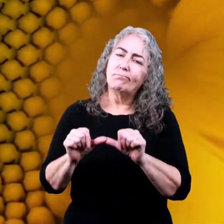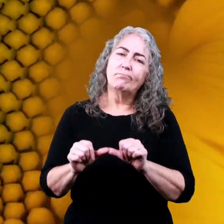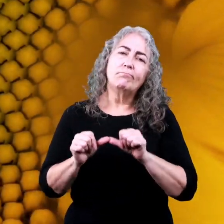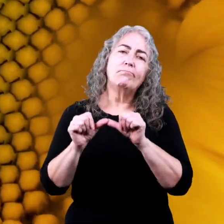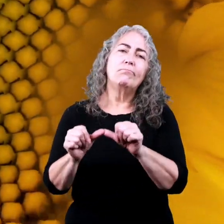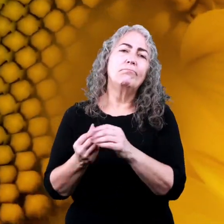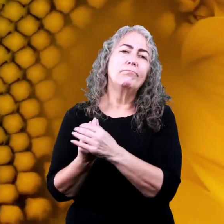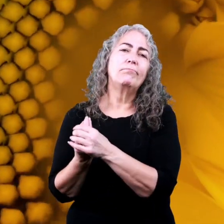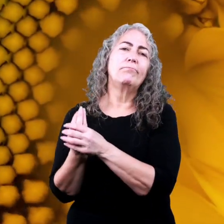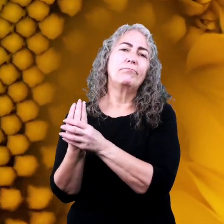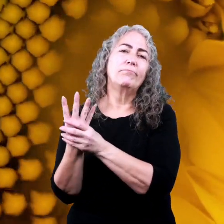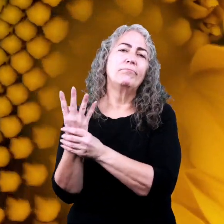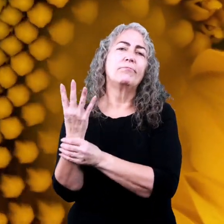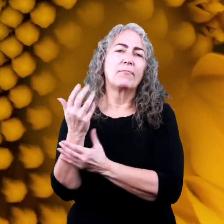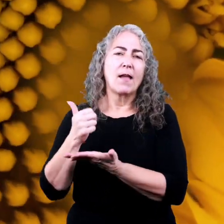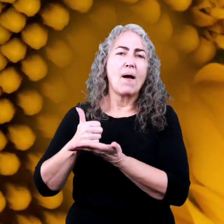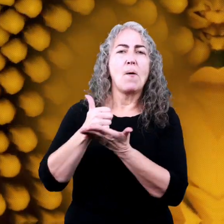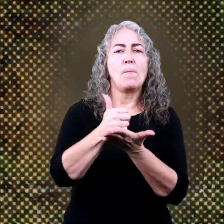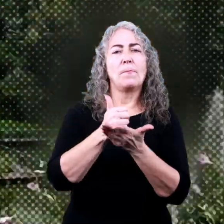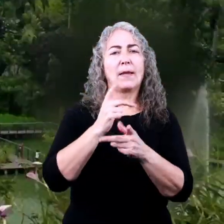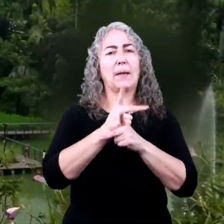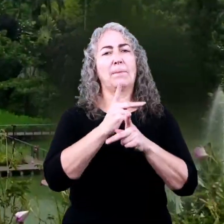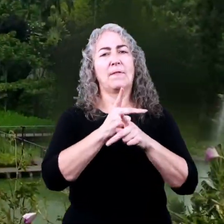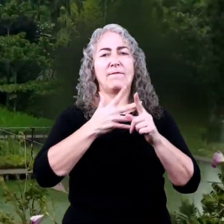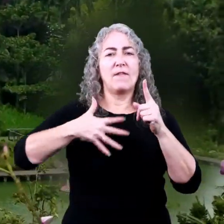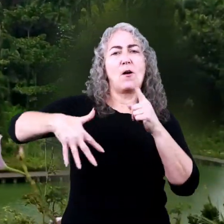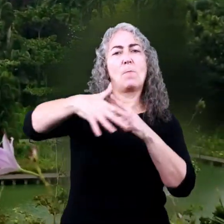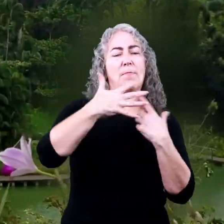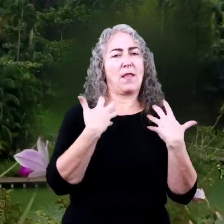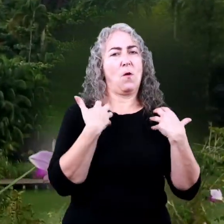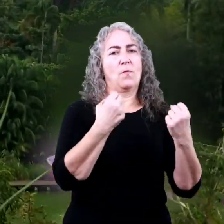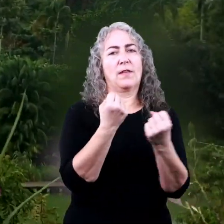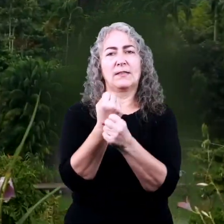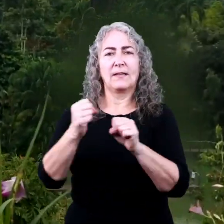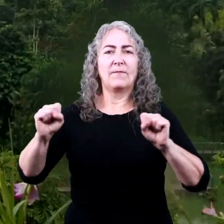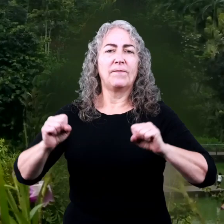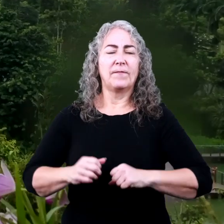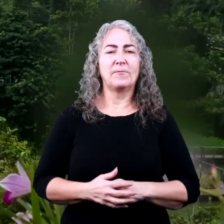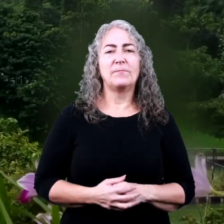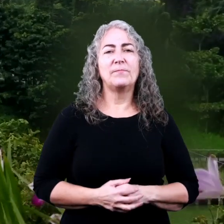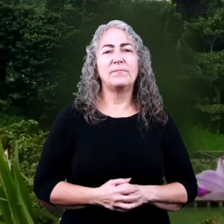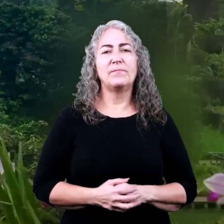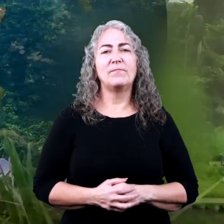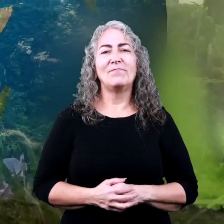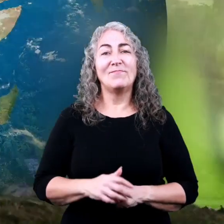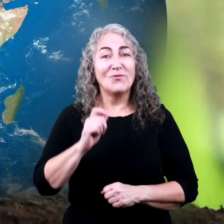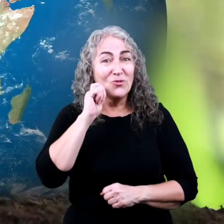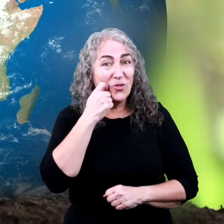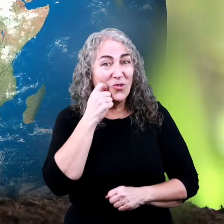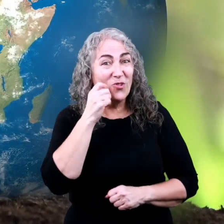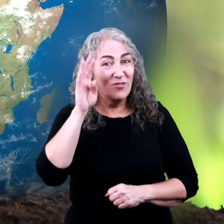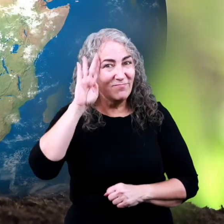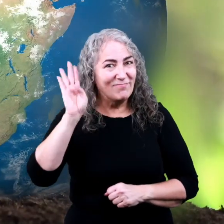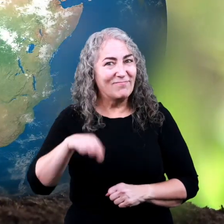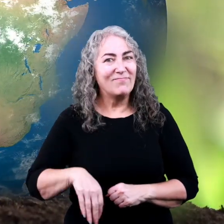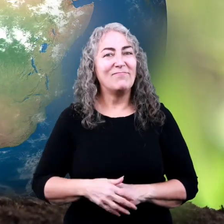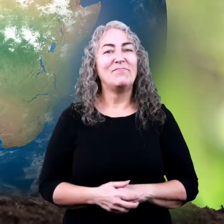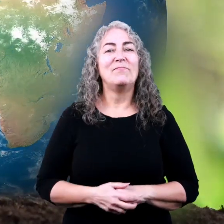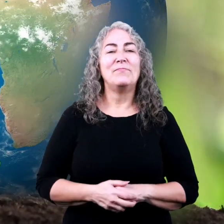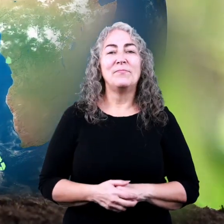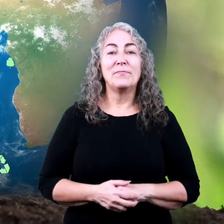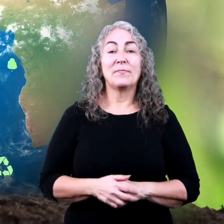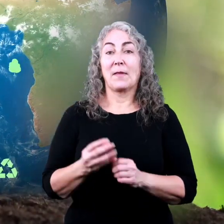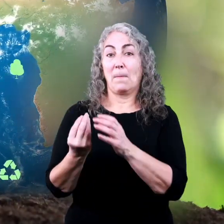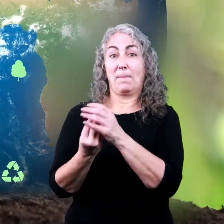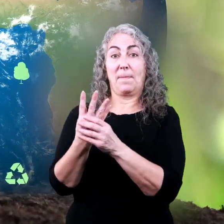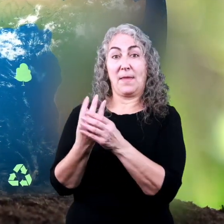constantly growing and helping keep the environment healthy and safe. It is pretty cool to know that